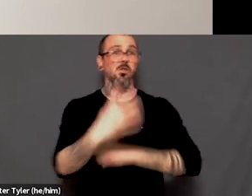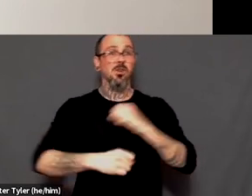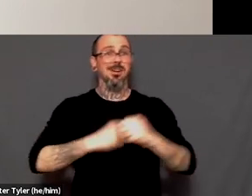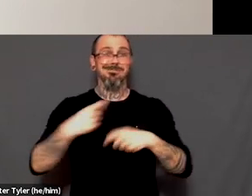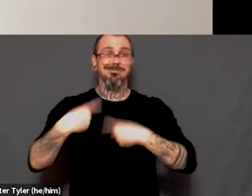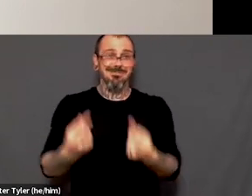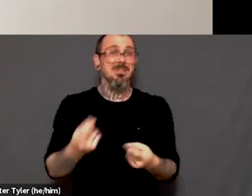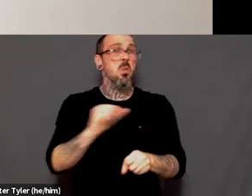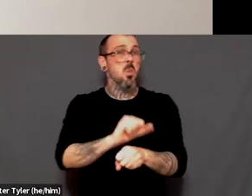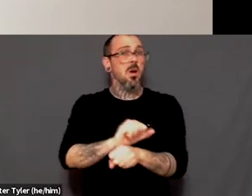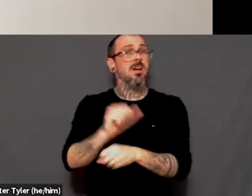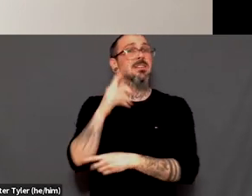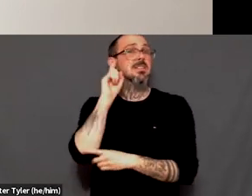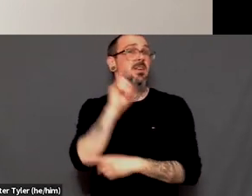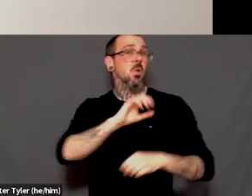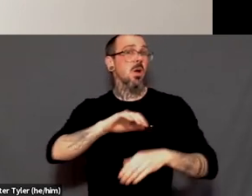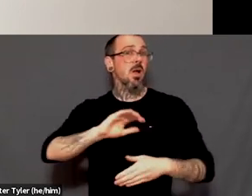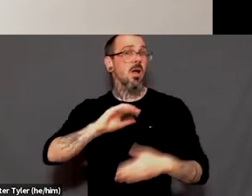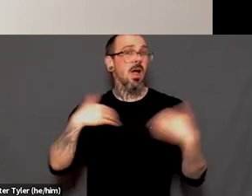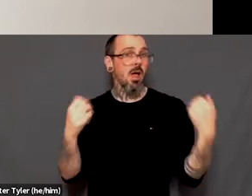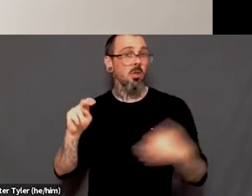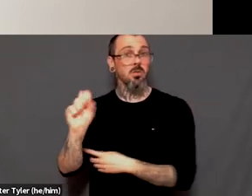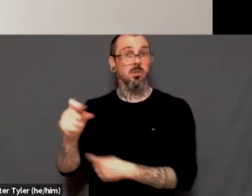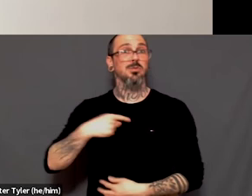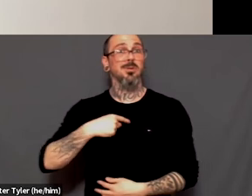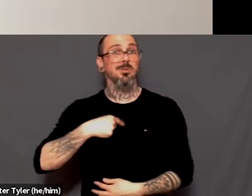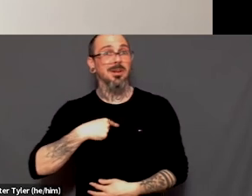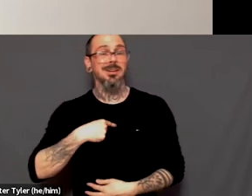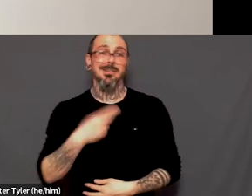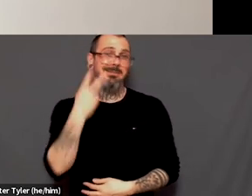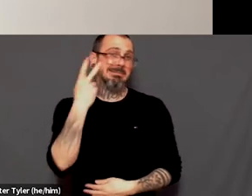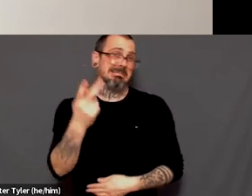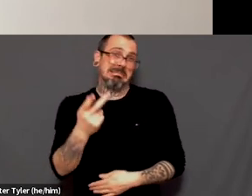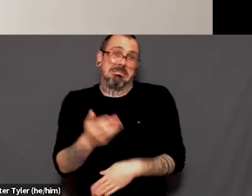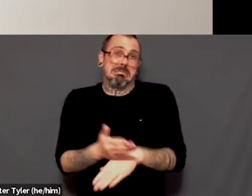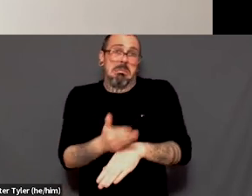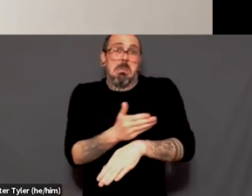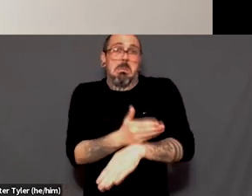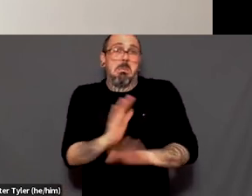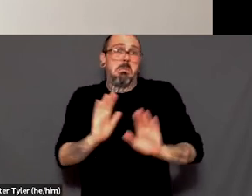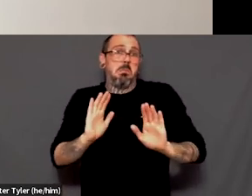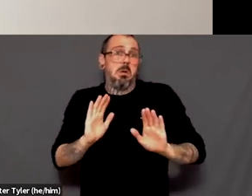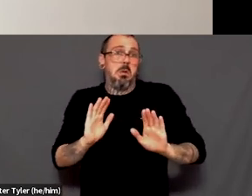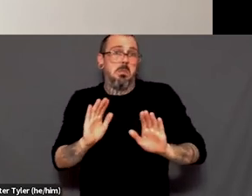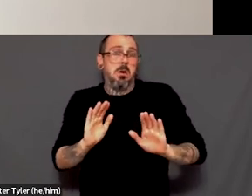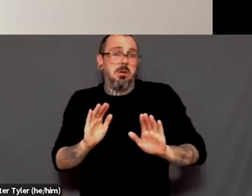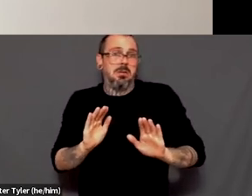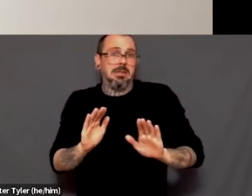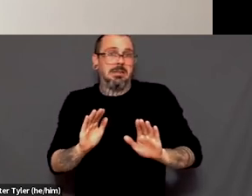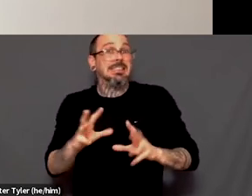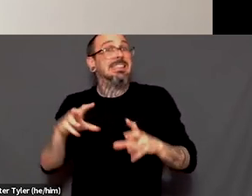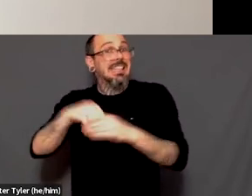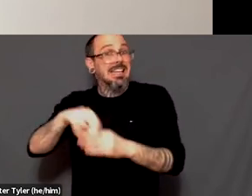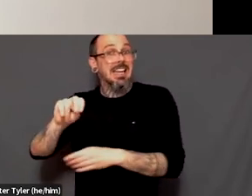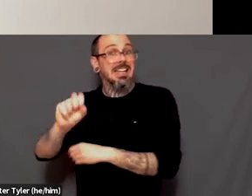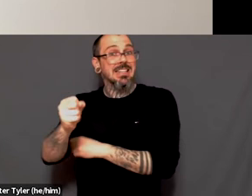Scotia in terms of, of pride health work and, and the other organizations doing similar stuff, um, in the community rather than, um, inside NSH,